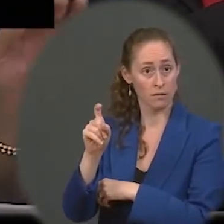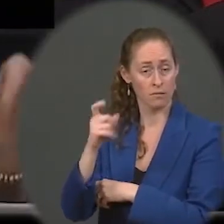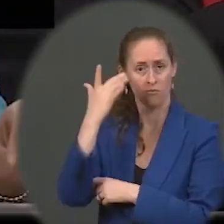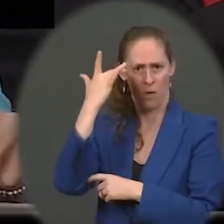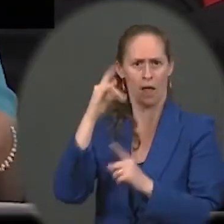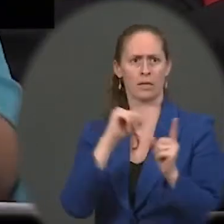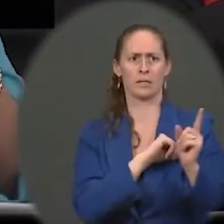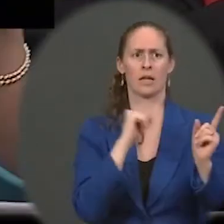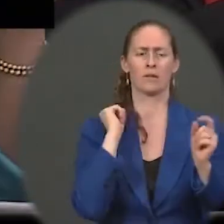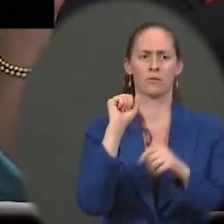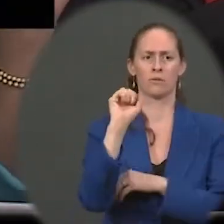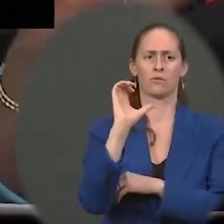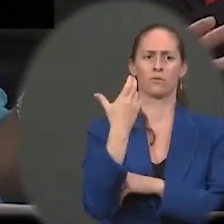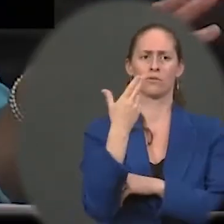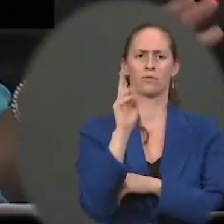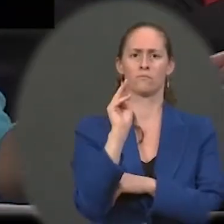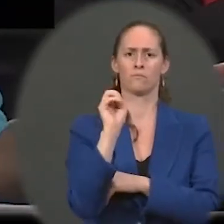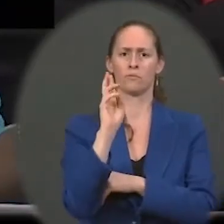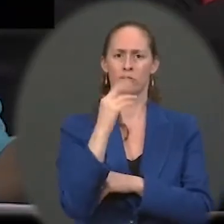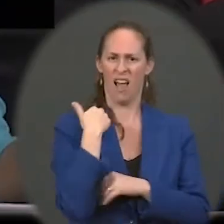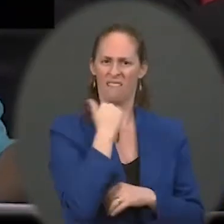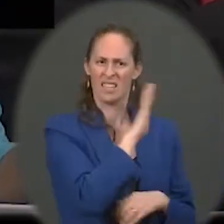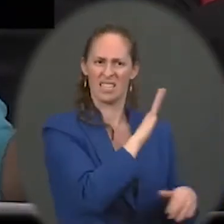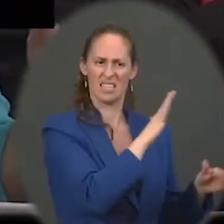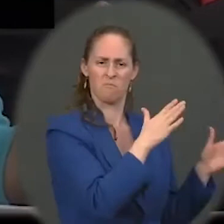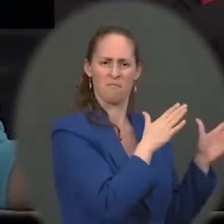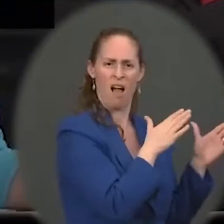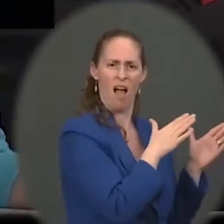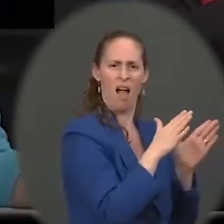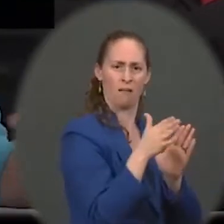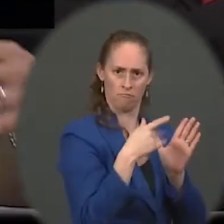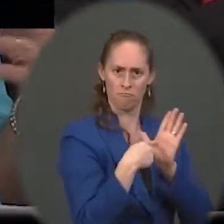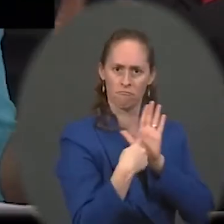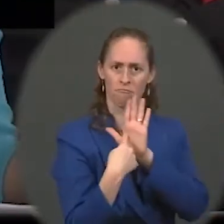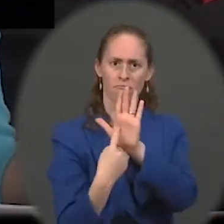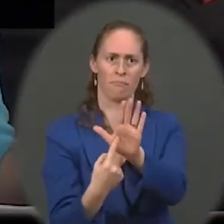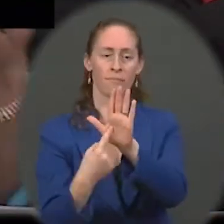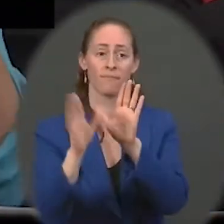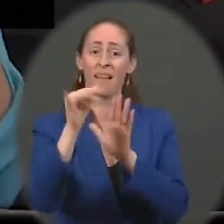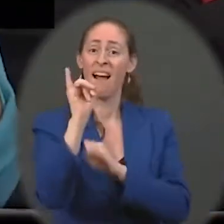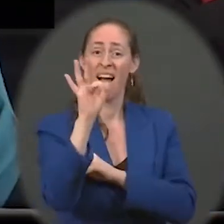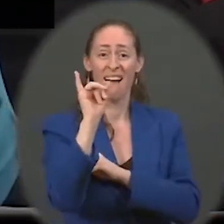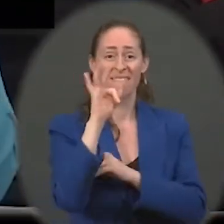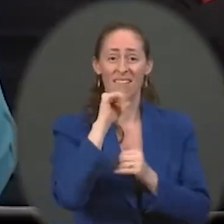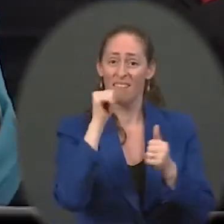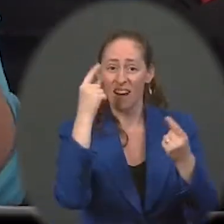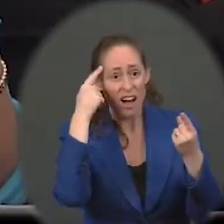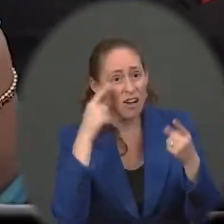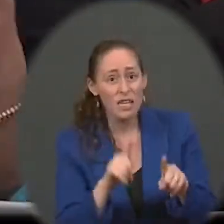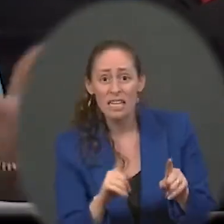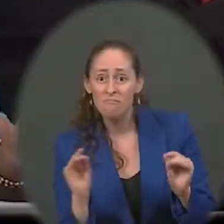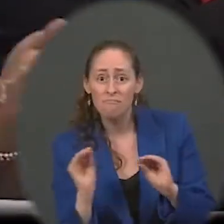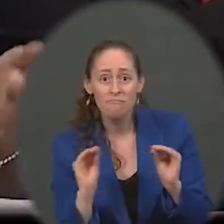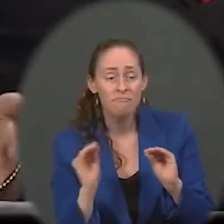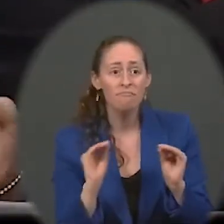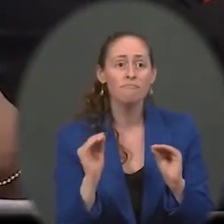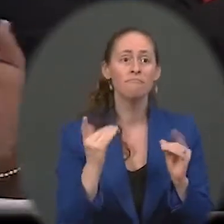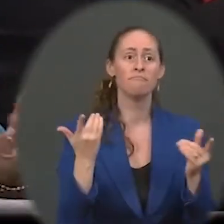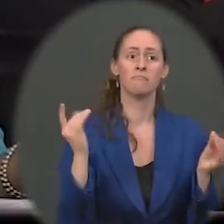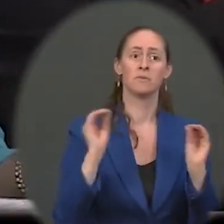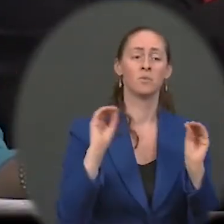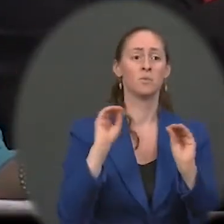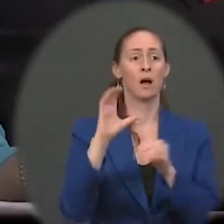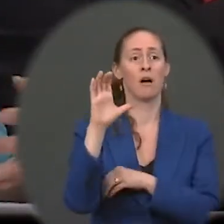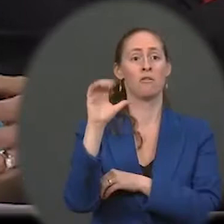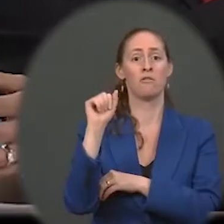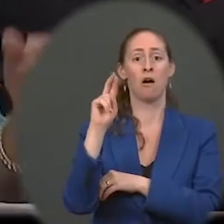that showed, if we don't have CEPP, that's one thing. But if you don't have that and you don't have the carbon tax, which Senator Manchin